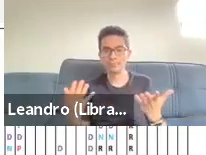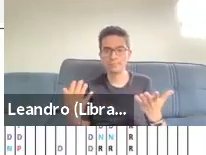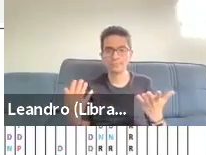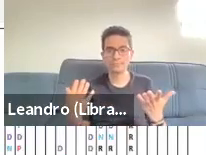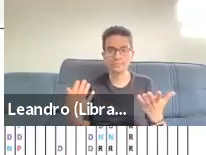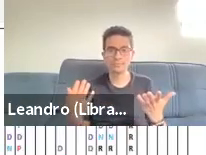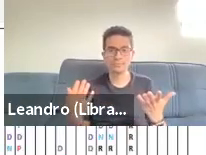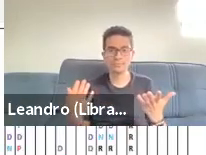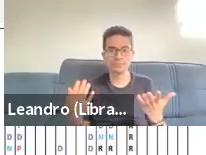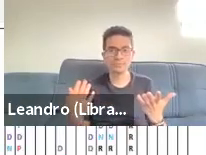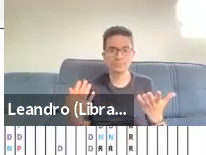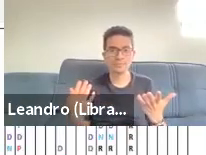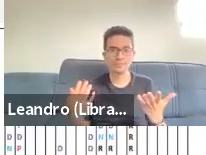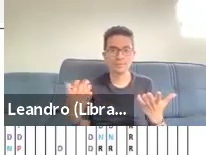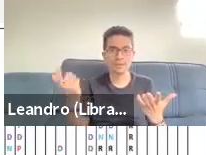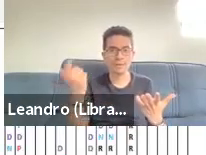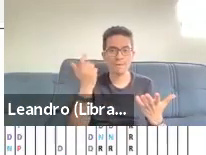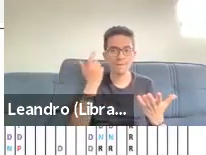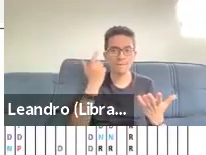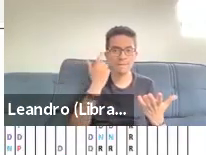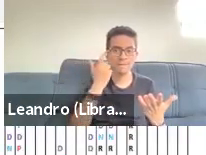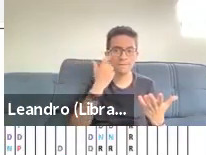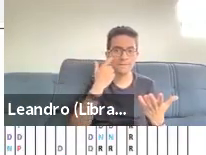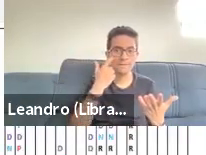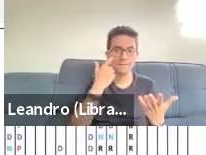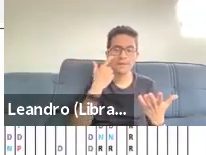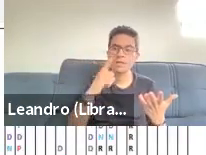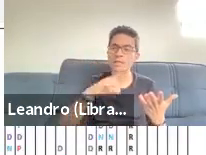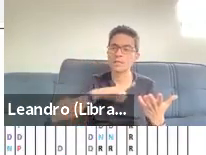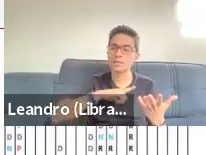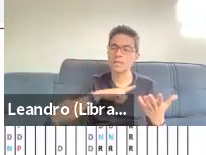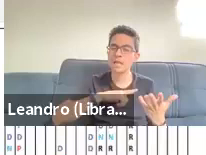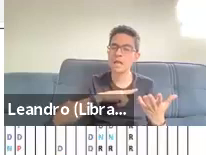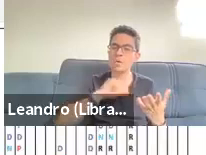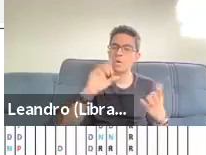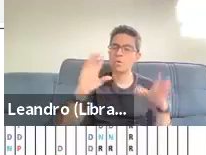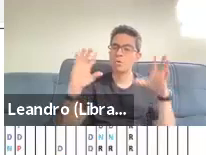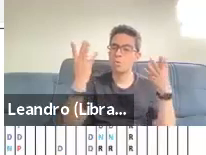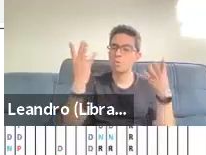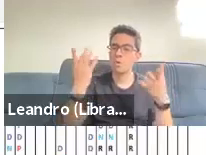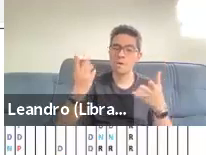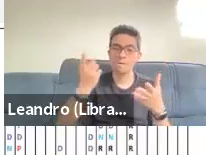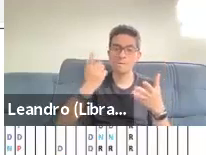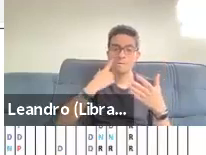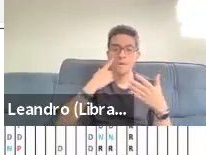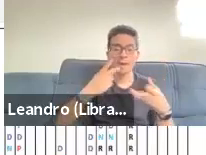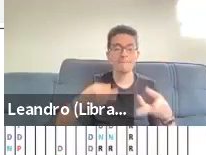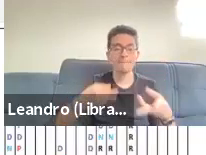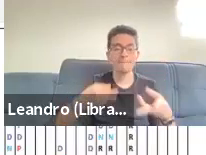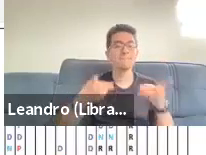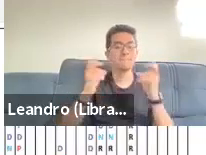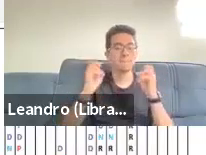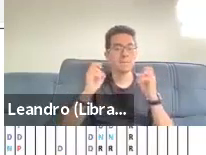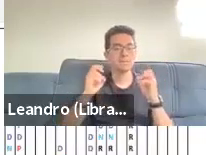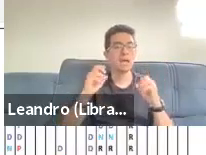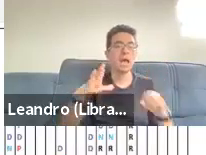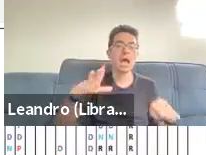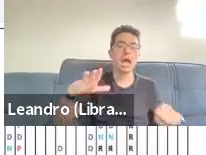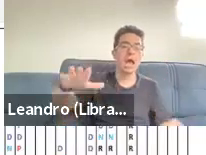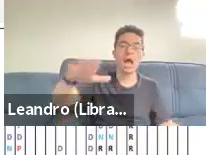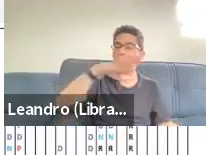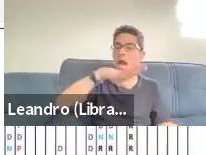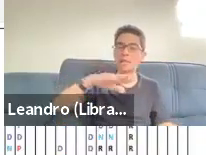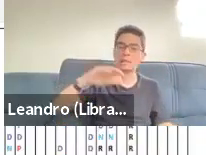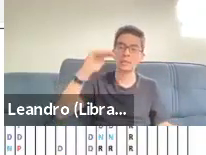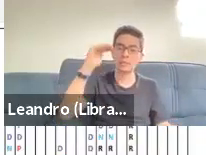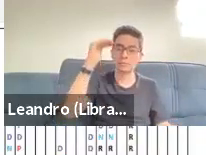of time. So what we start to see here is that across these maps, we identified over 200 codes